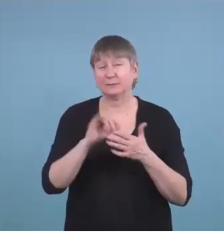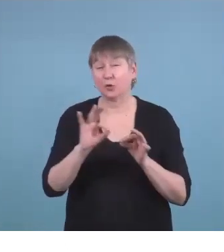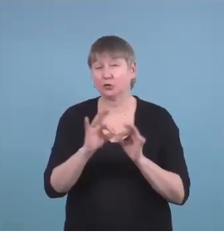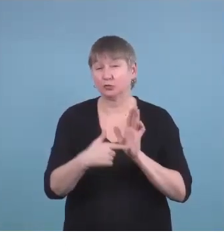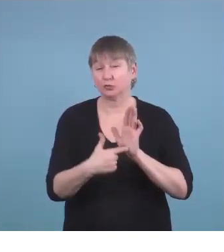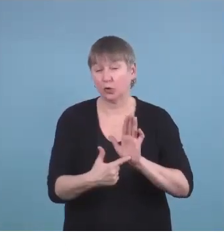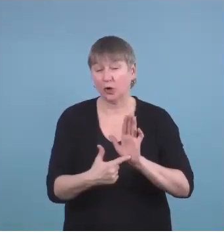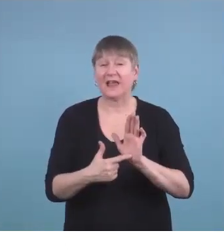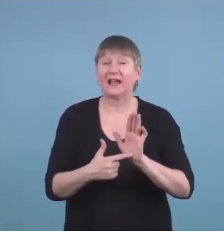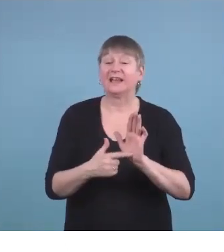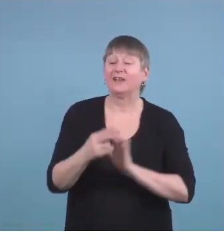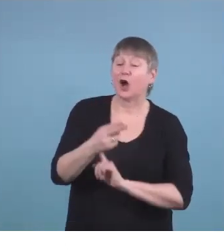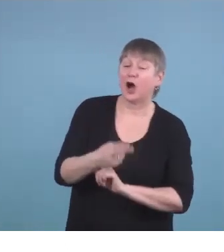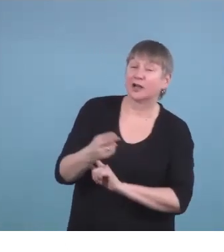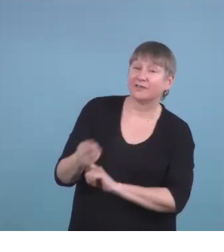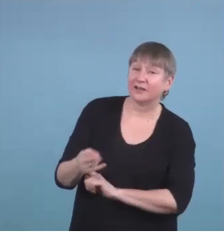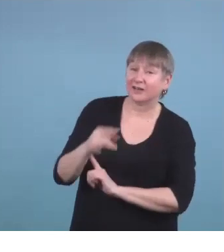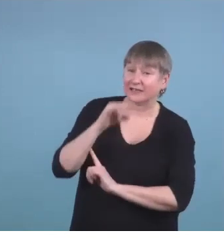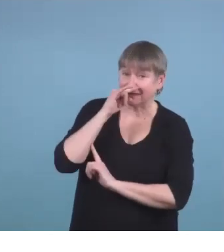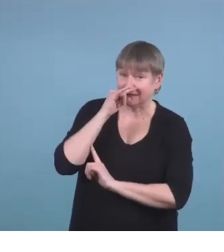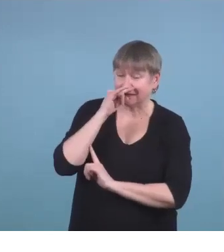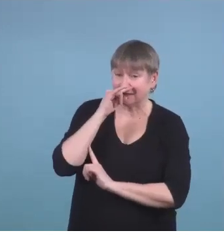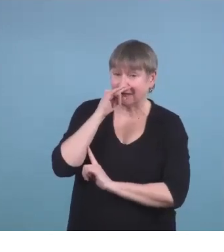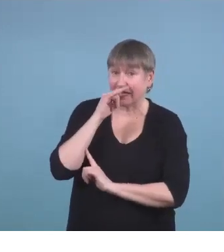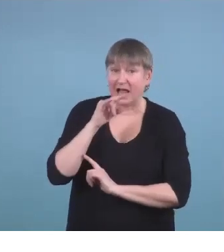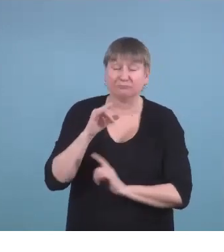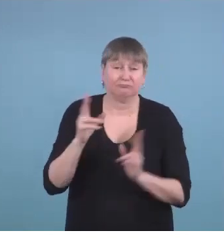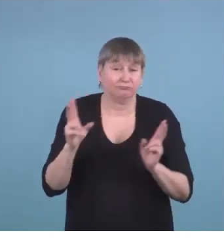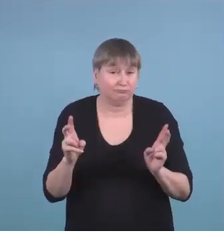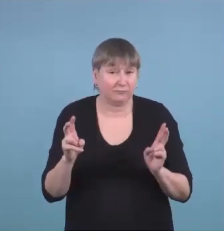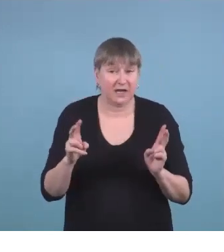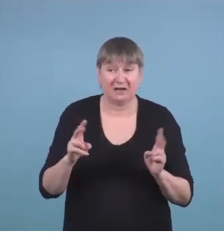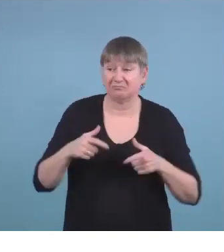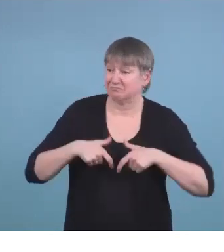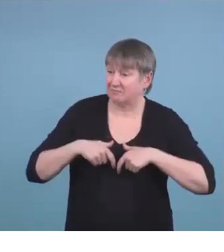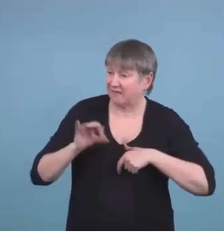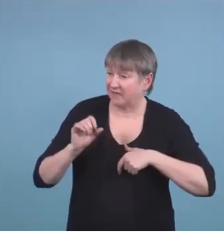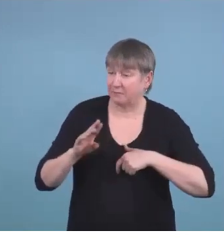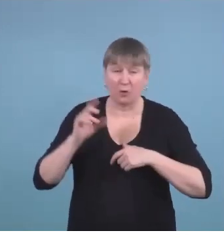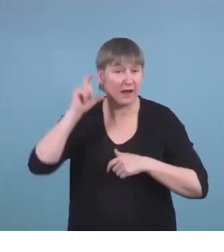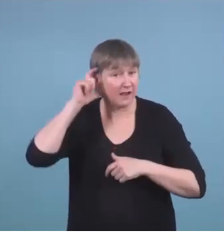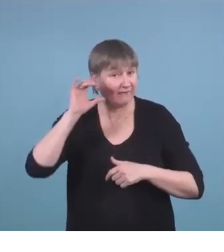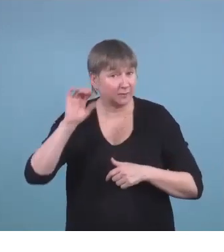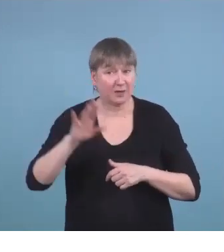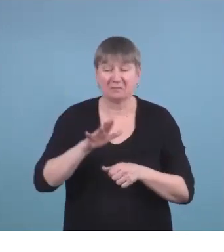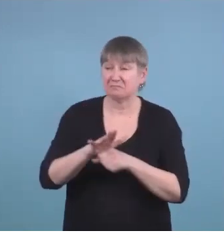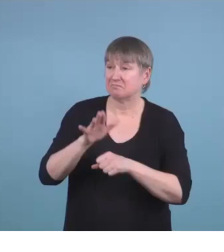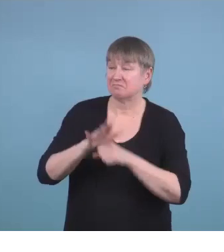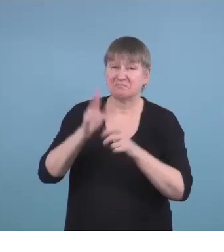of the fact that even the hard of hearing kids even if they are just hard of hearing and my FM is working and that's enough for me I've got this down